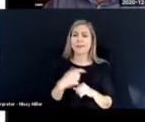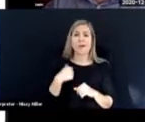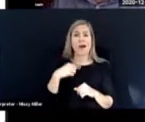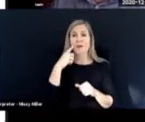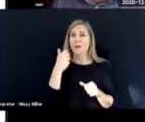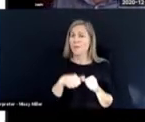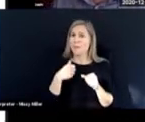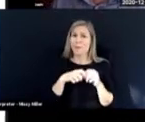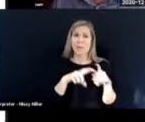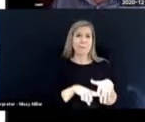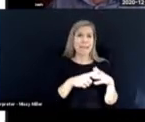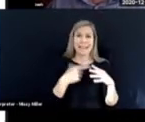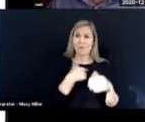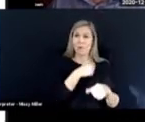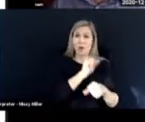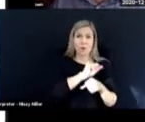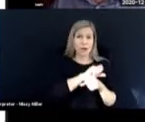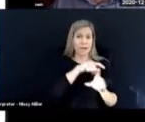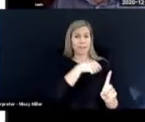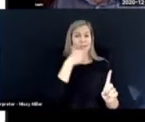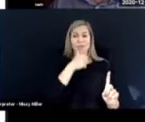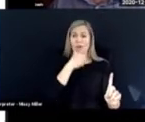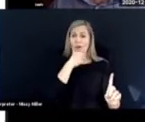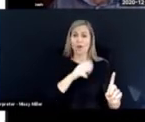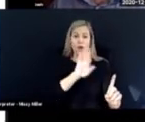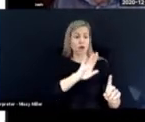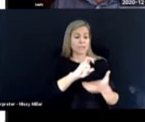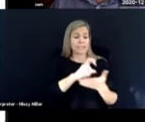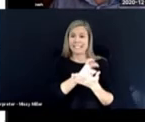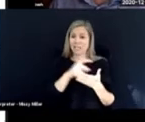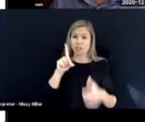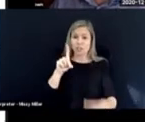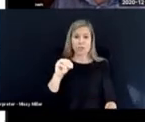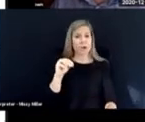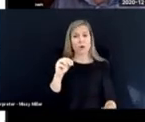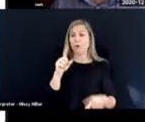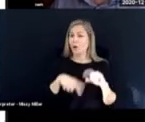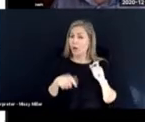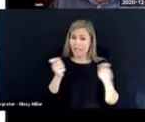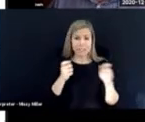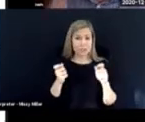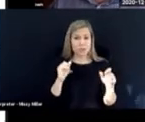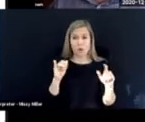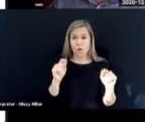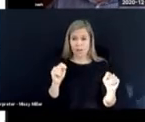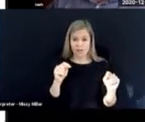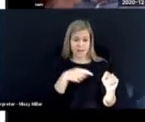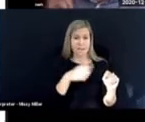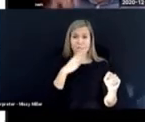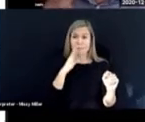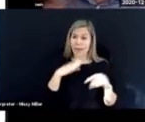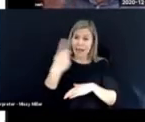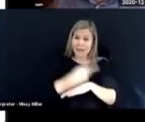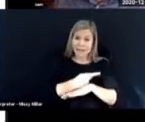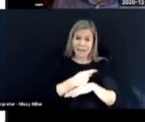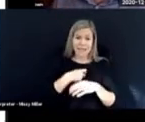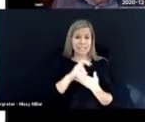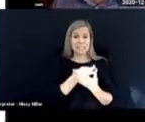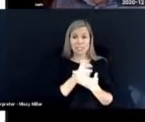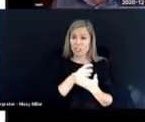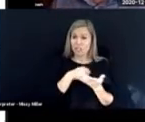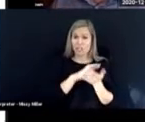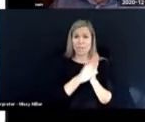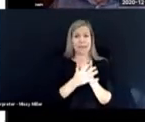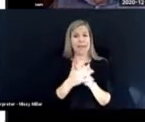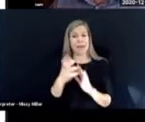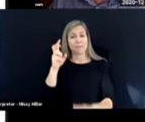from the beginning, we were working, I remember a girl with uncontrolled seizure disorder. When she was having a bad day with